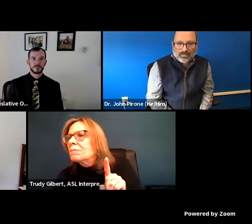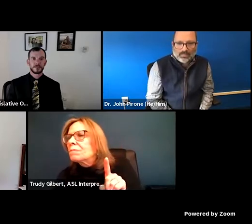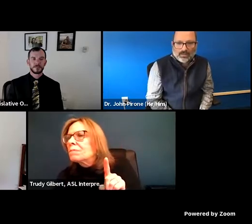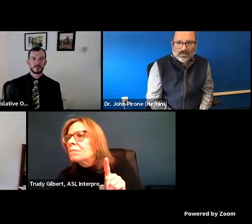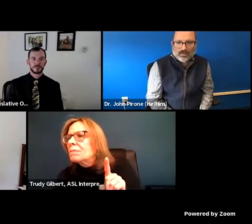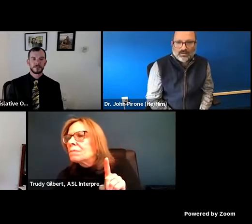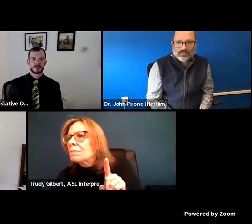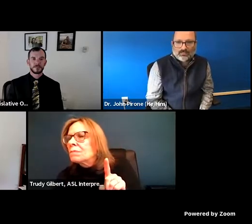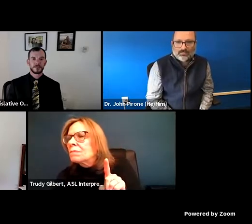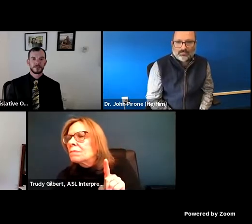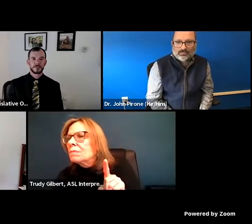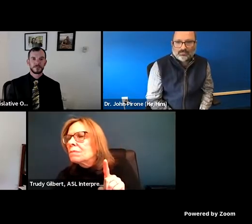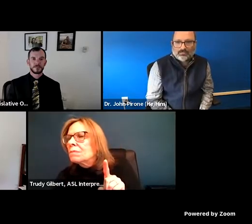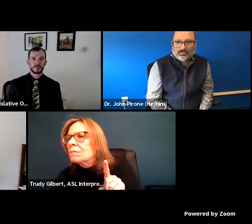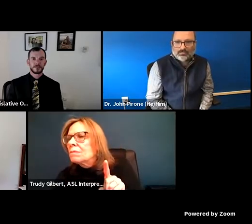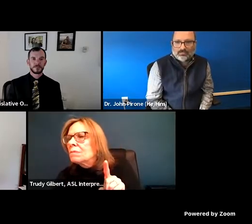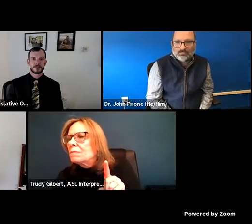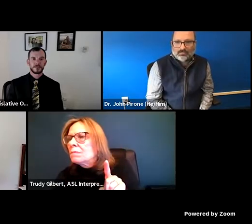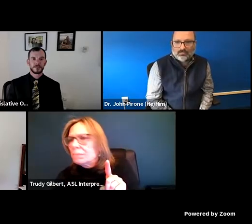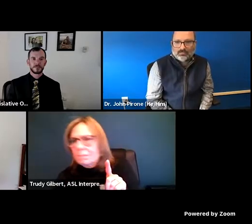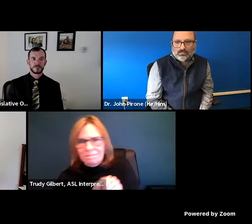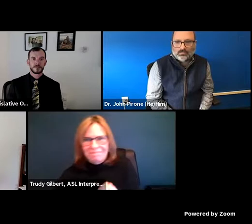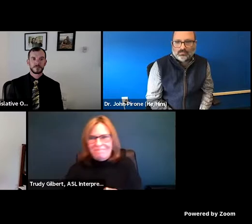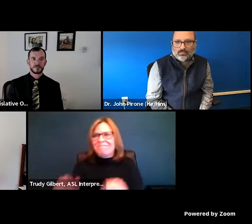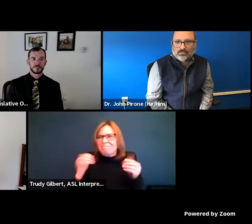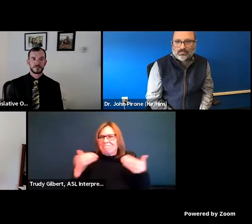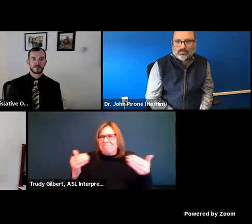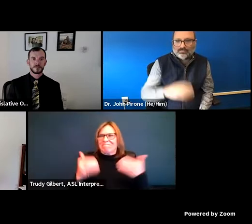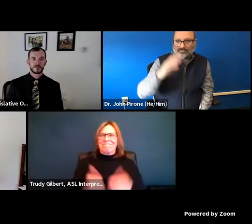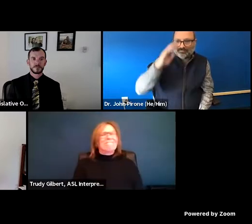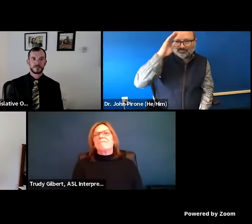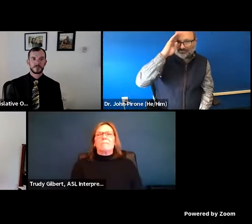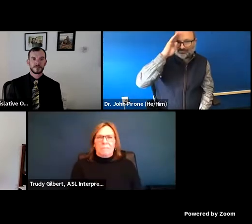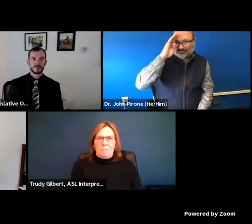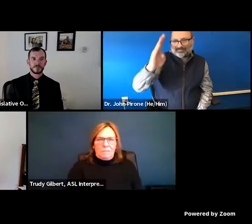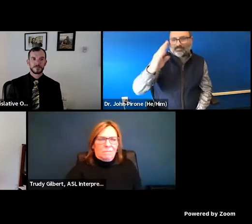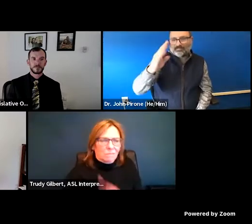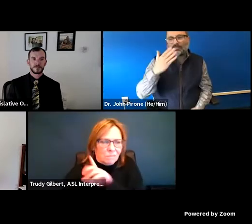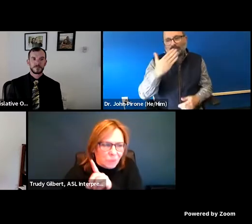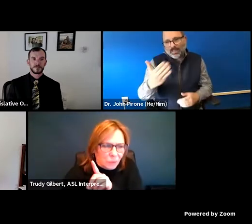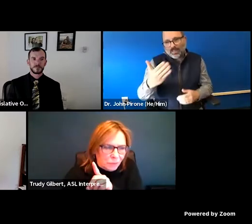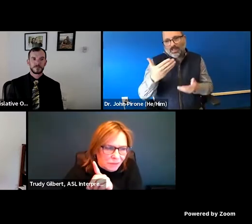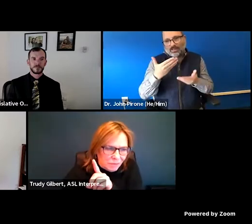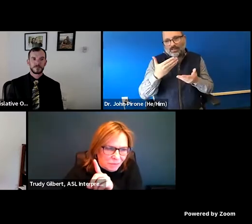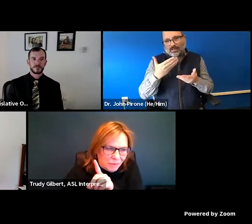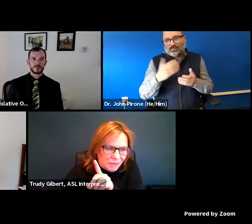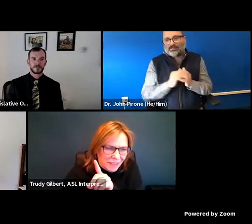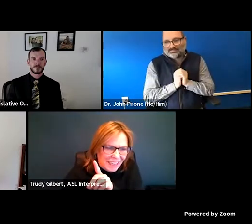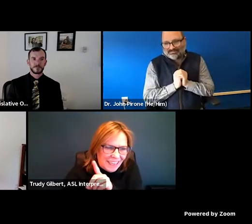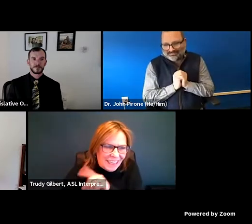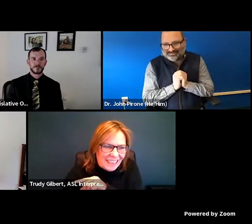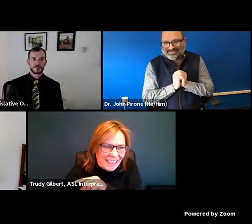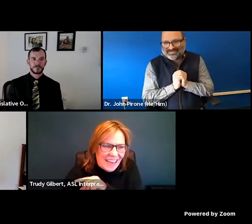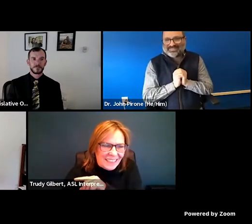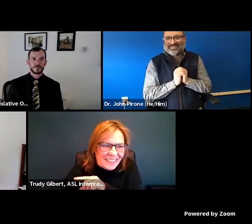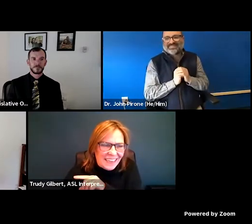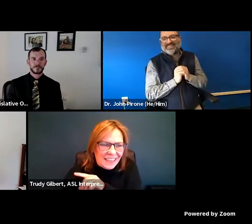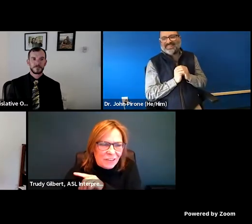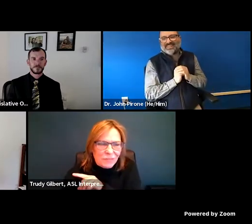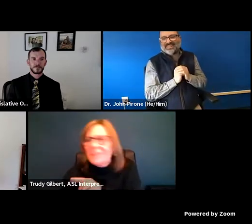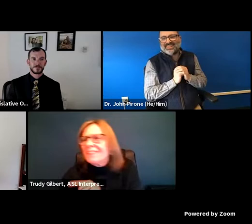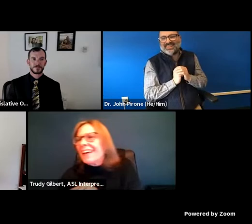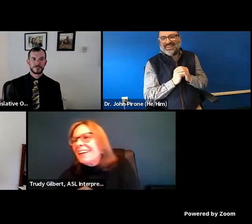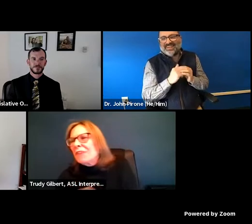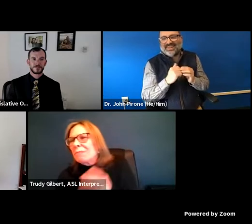Perrone has a comment on Thank